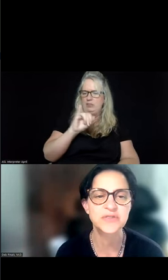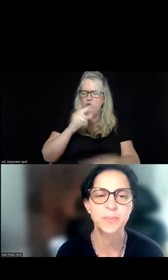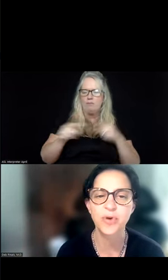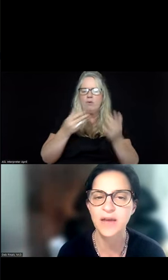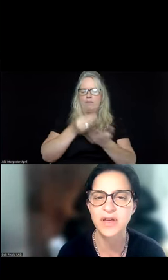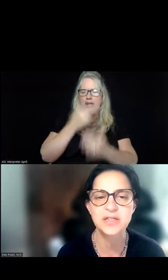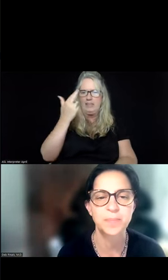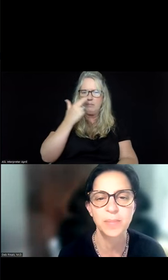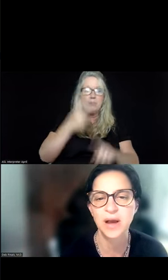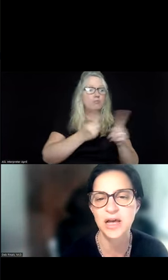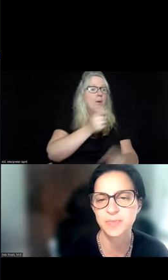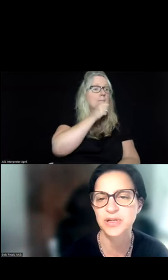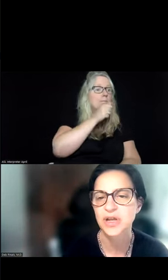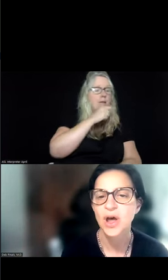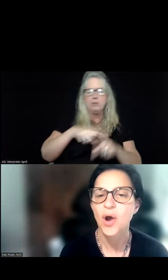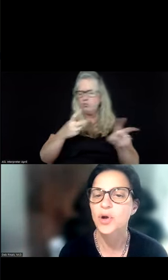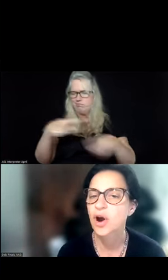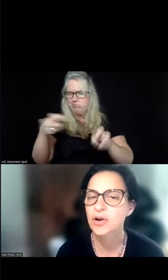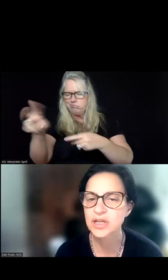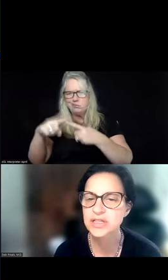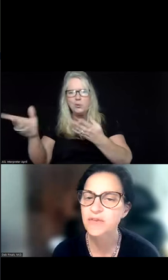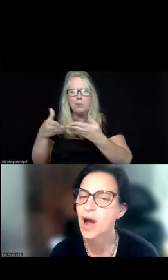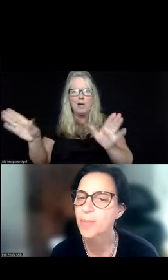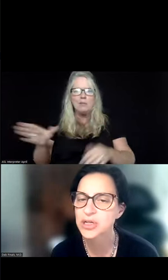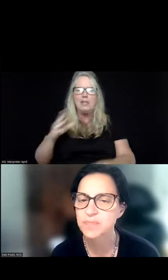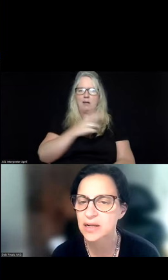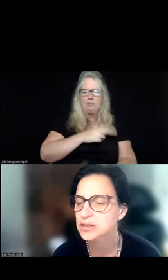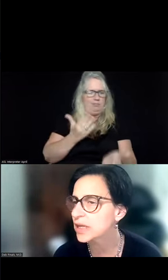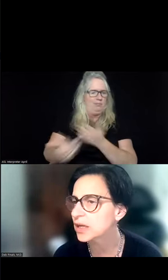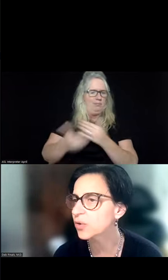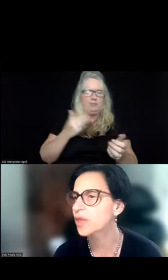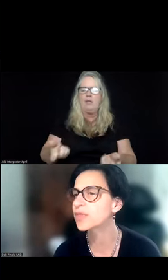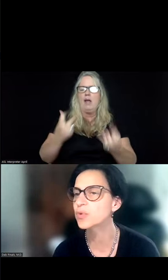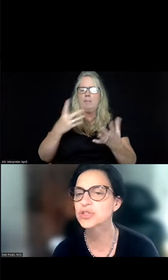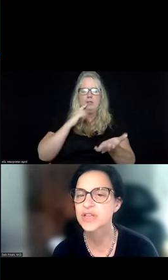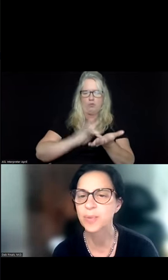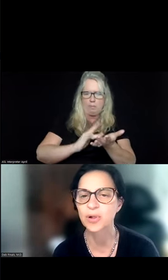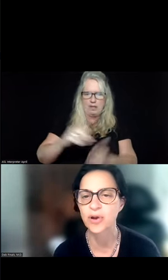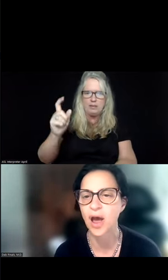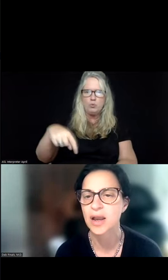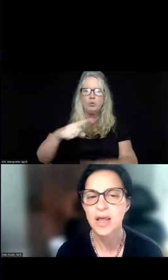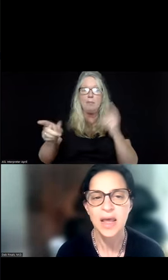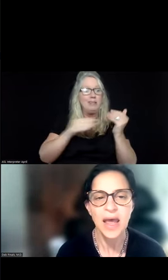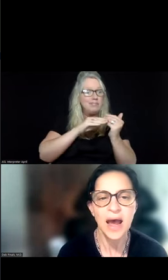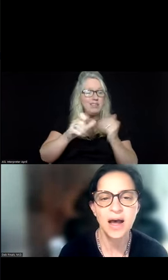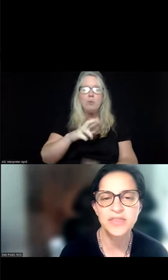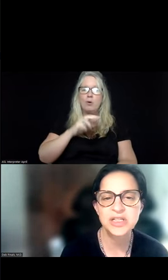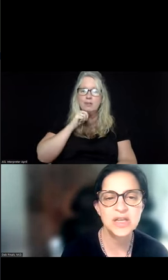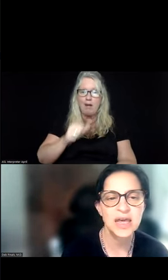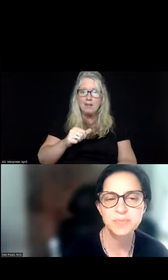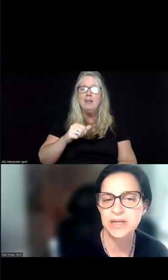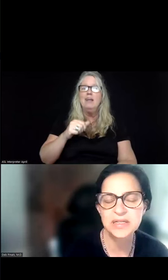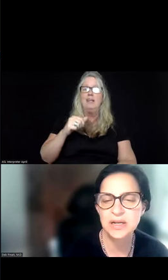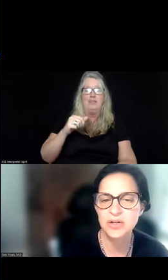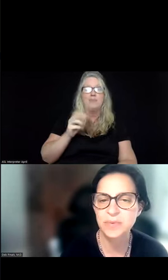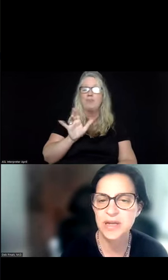reasons from private to public hospitals, regardless of how much medical need or whether they were stable or not. This